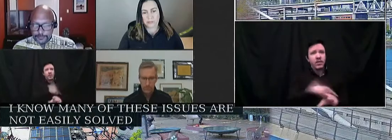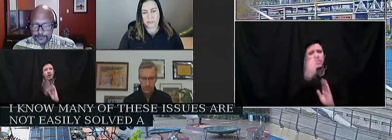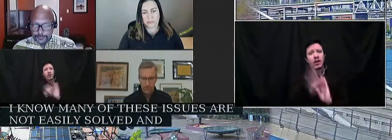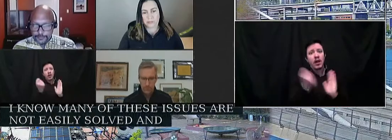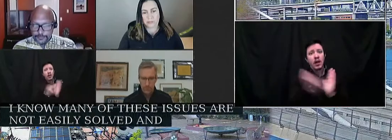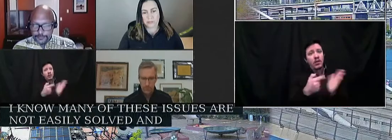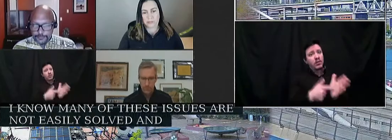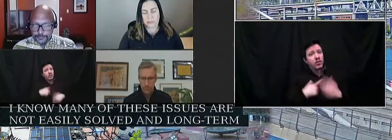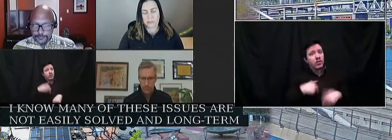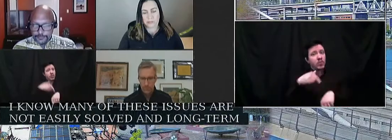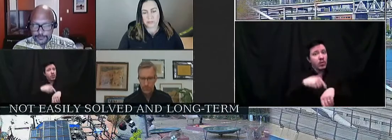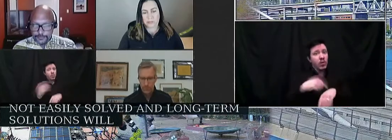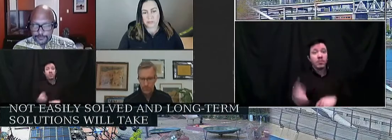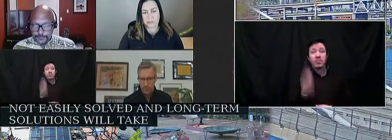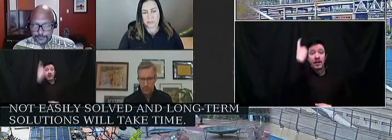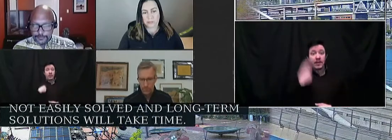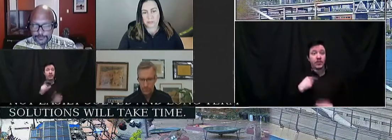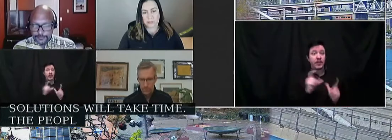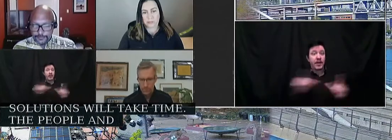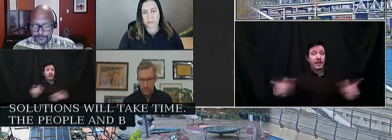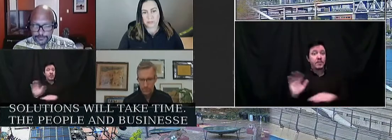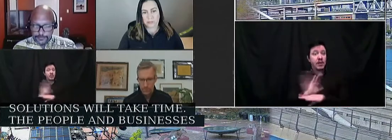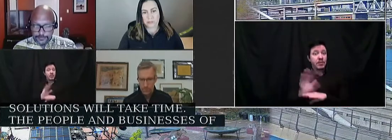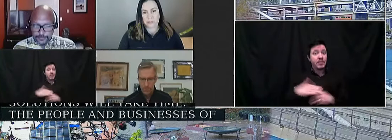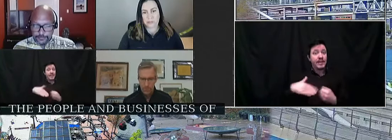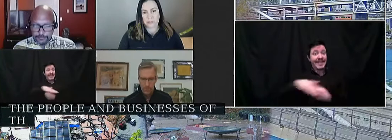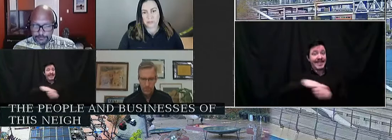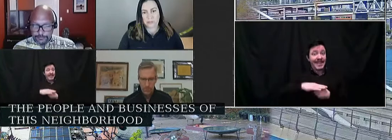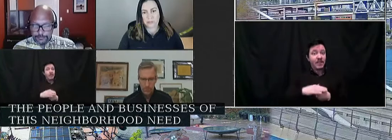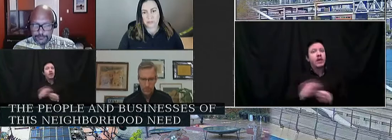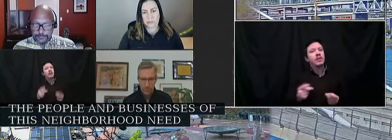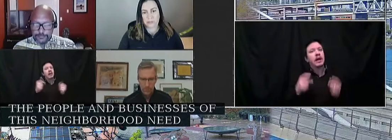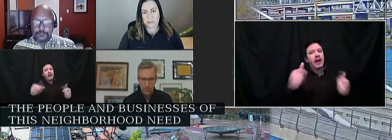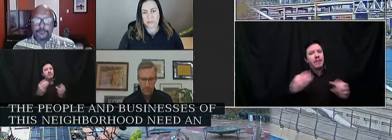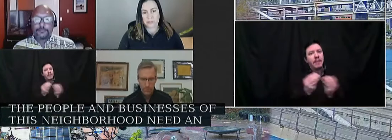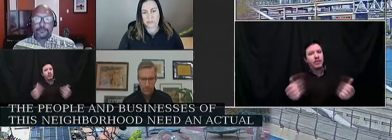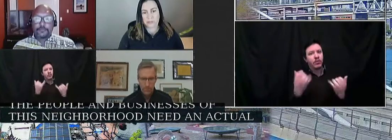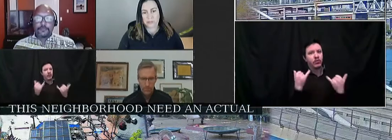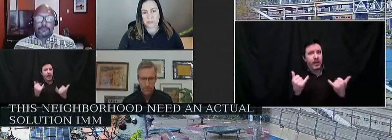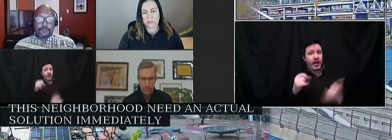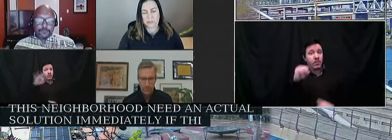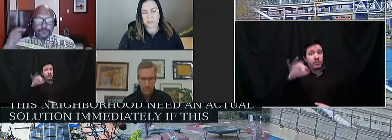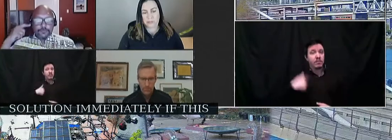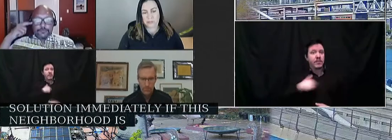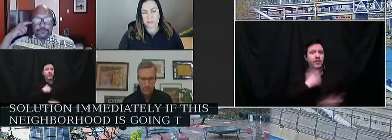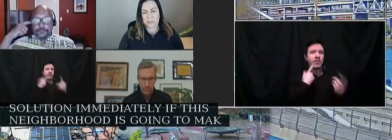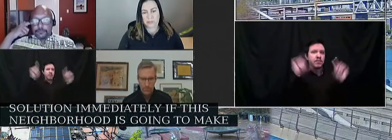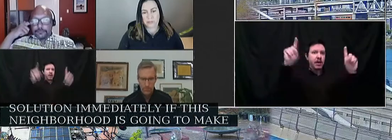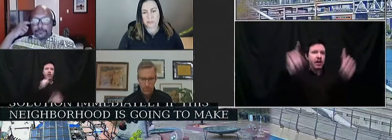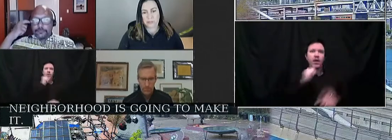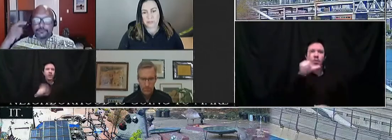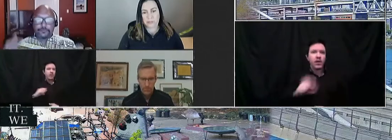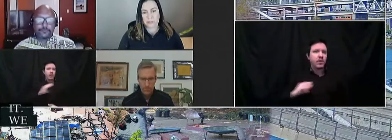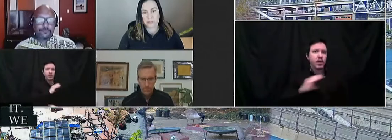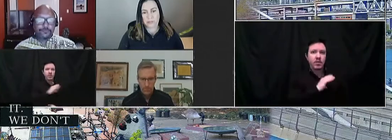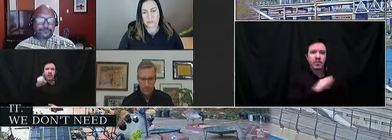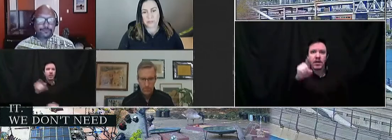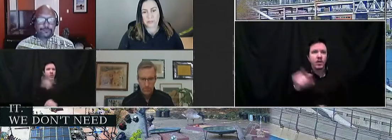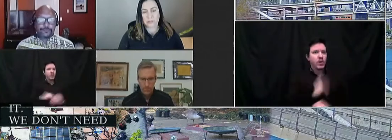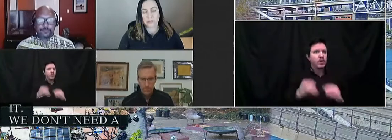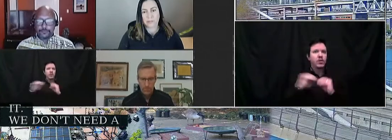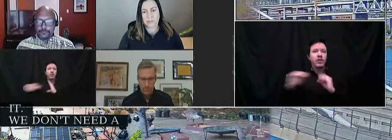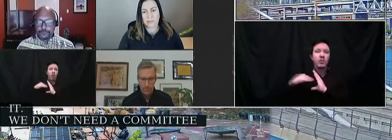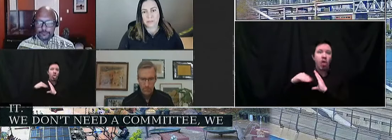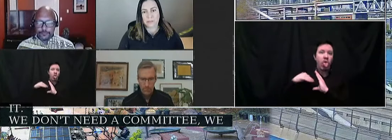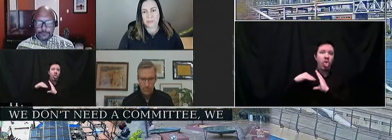However, the people and businesses of this neighborhood need an actual solution immediately if this neighborhood is going to make it. We don't need a committee. We don't need more emails. We need